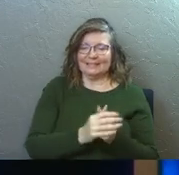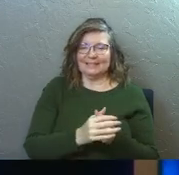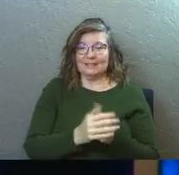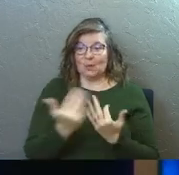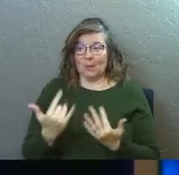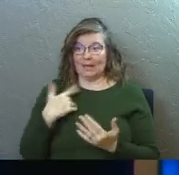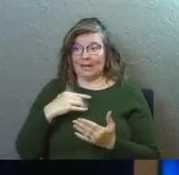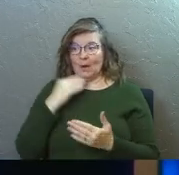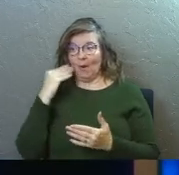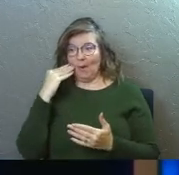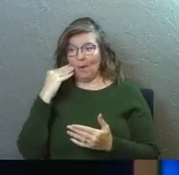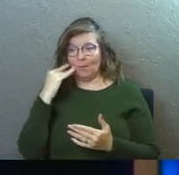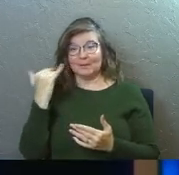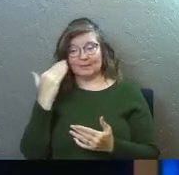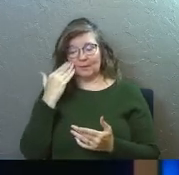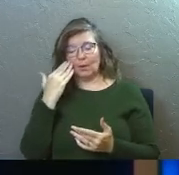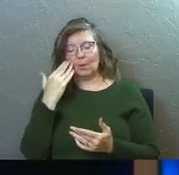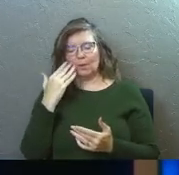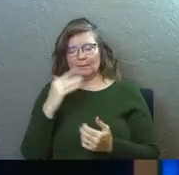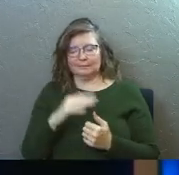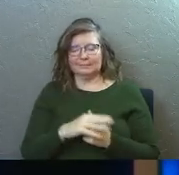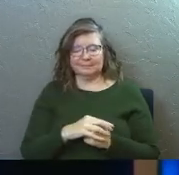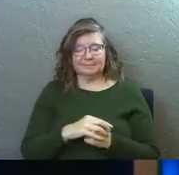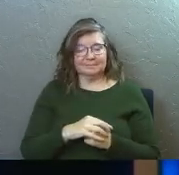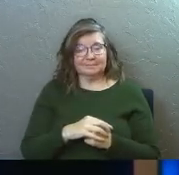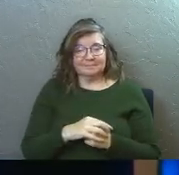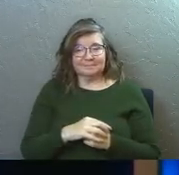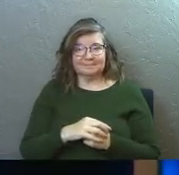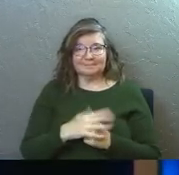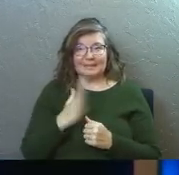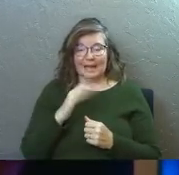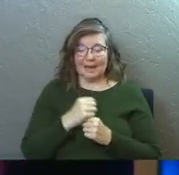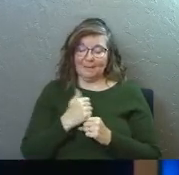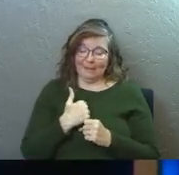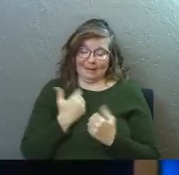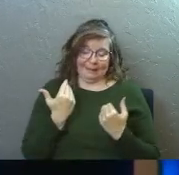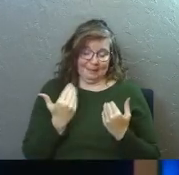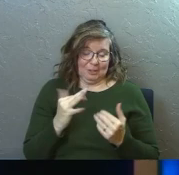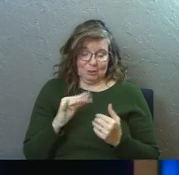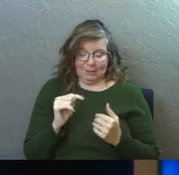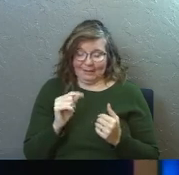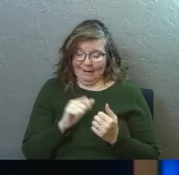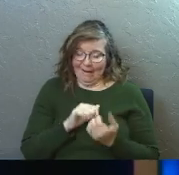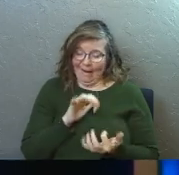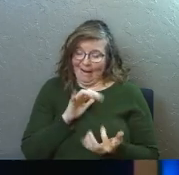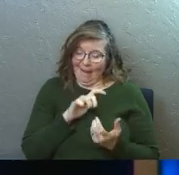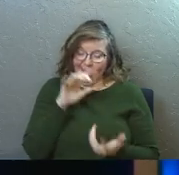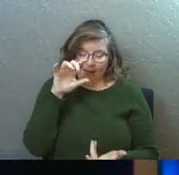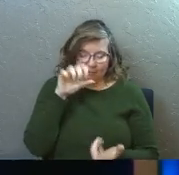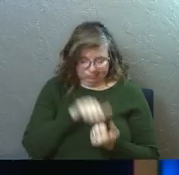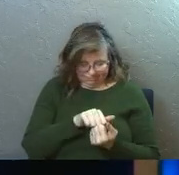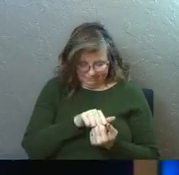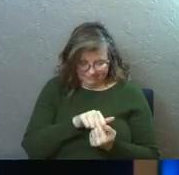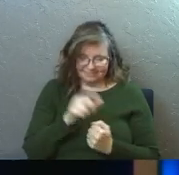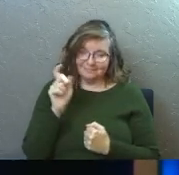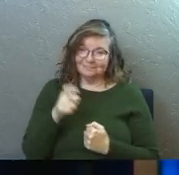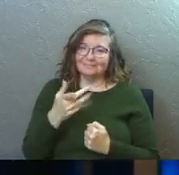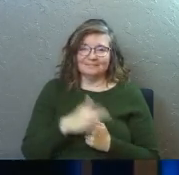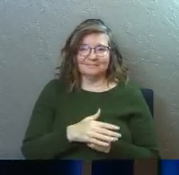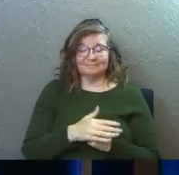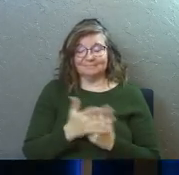Some of'all are waiting to get home. Like, you know what, sweetheart, I just, God's making me do it. I got to go take a nap.